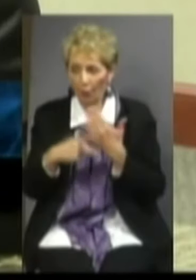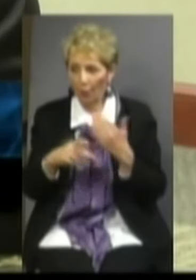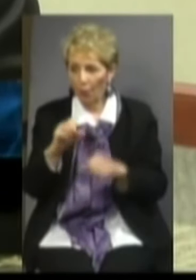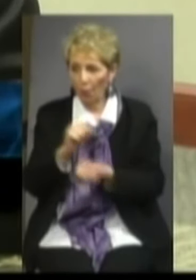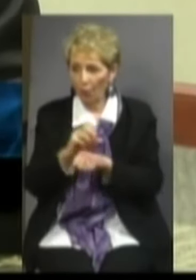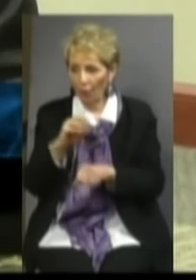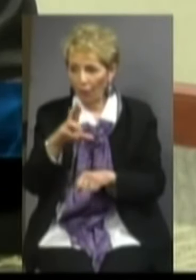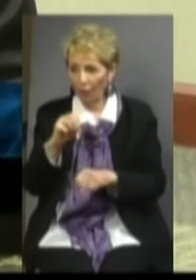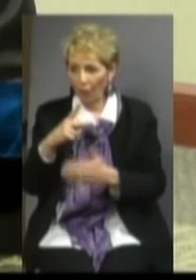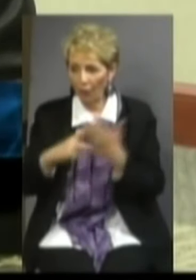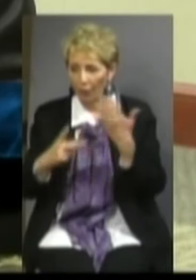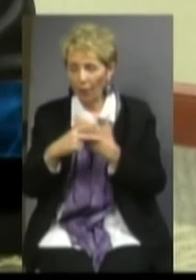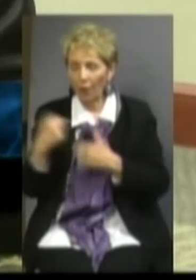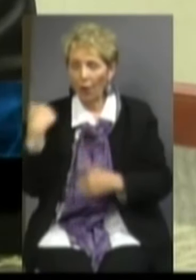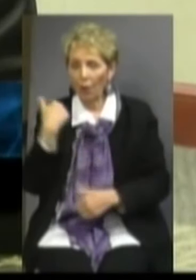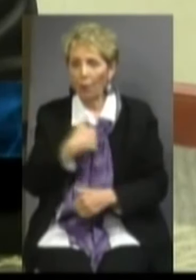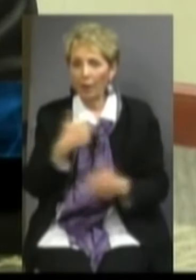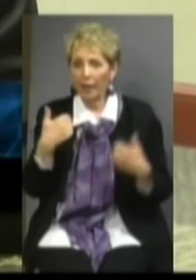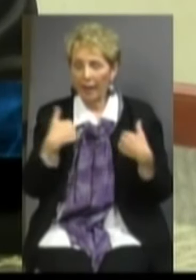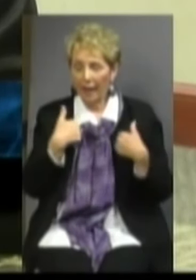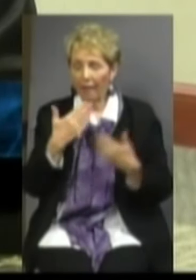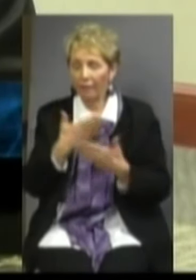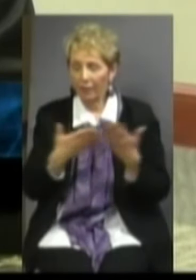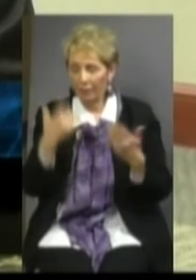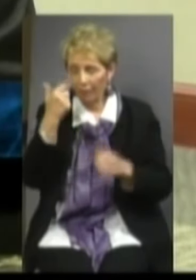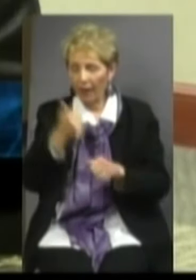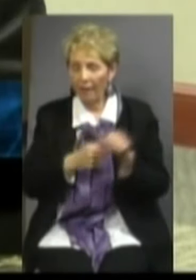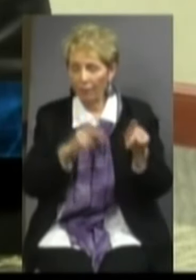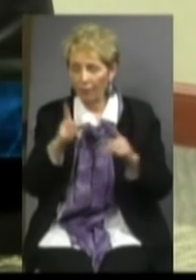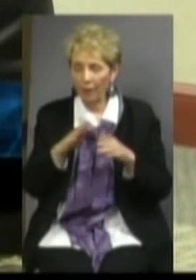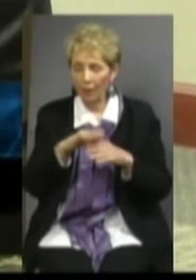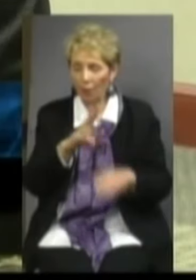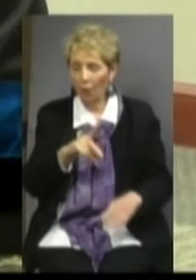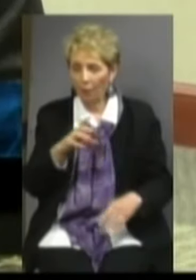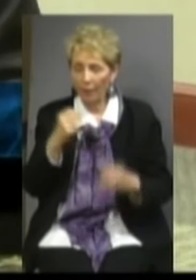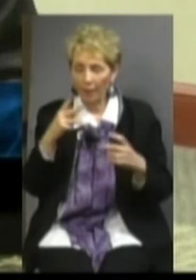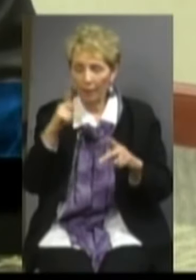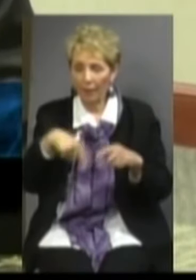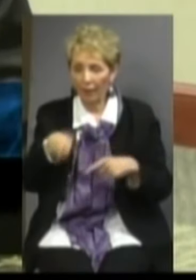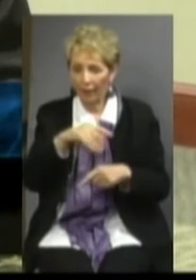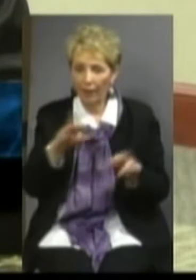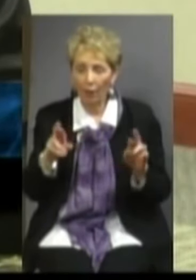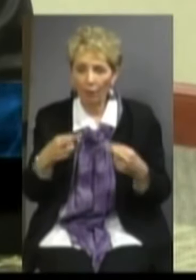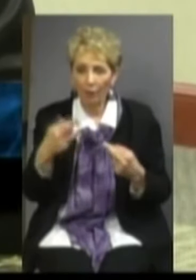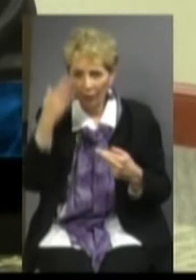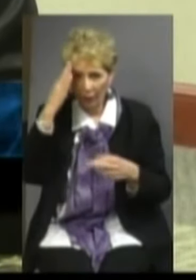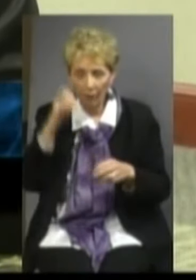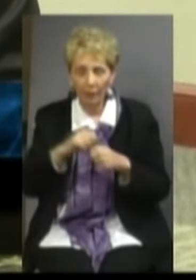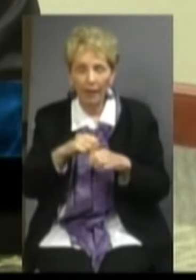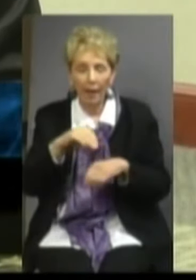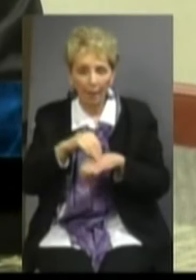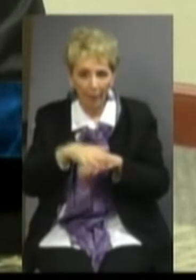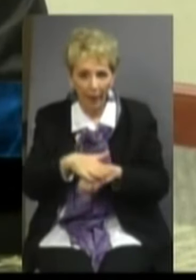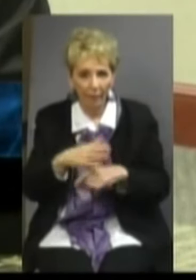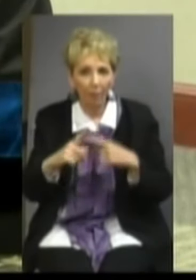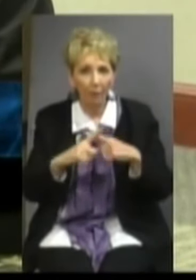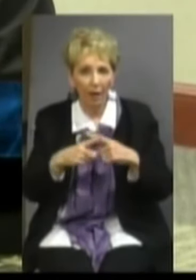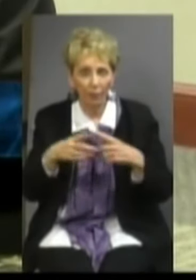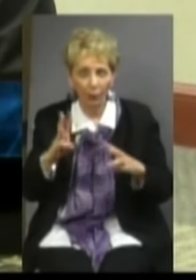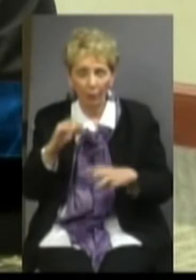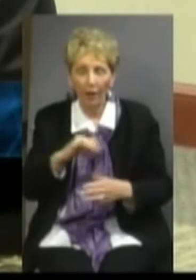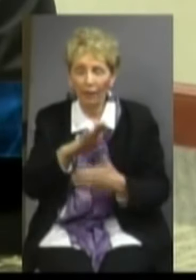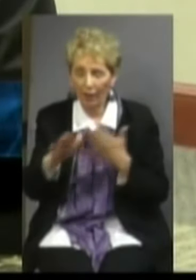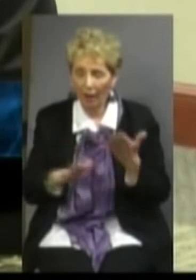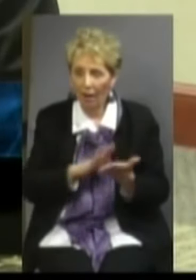We feel like we have something for everybody at Western Piedmont Community College, and many of the folks in this room, I know, have been impacted in a positive way by the